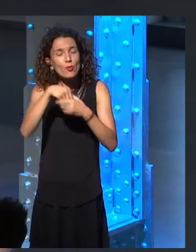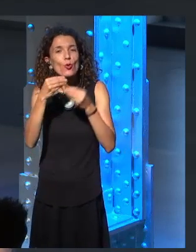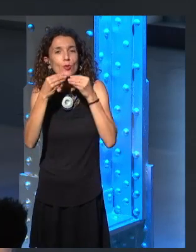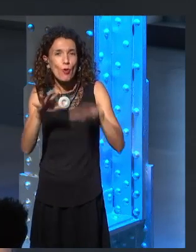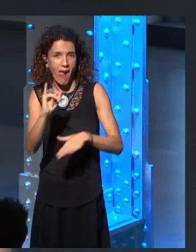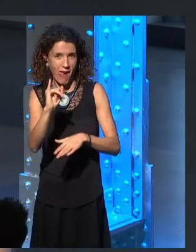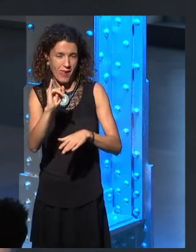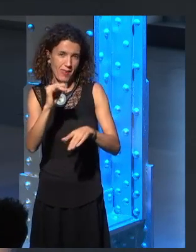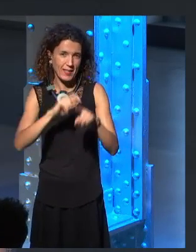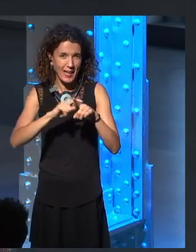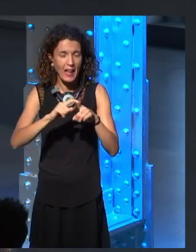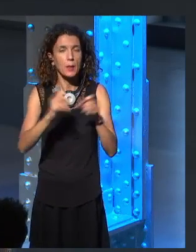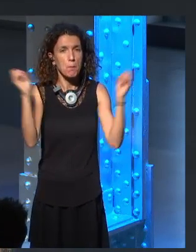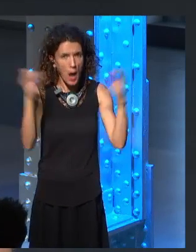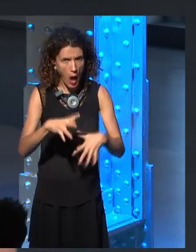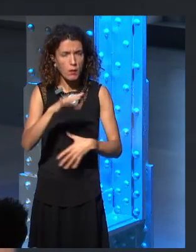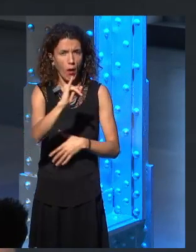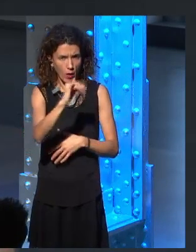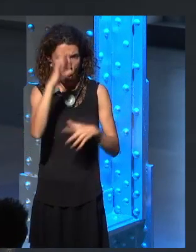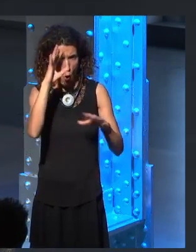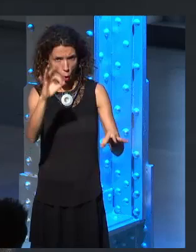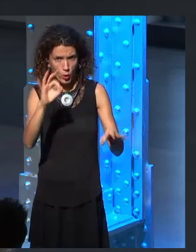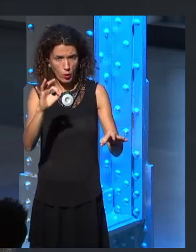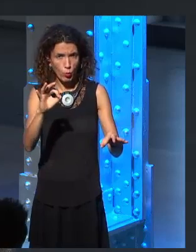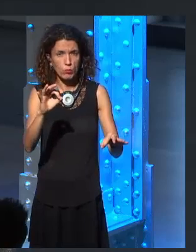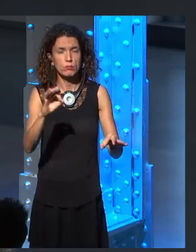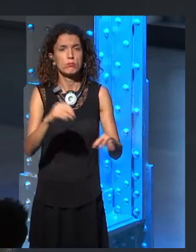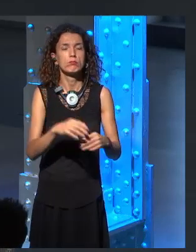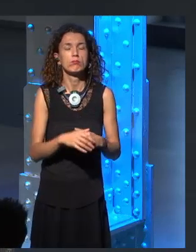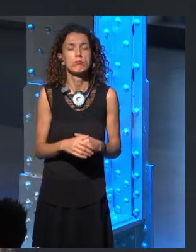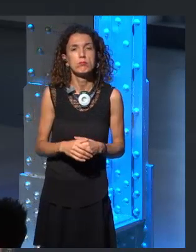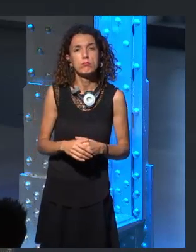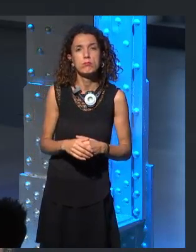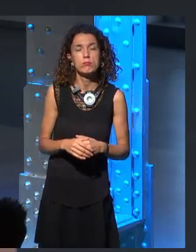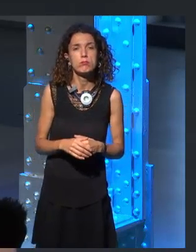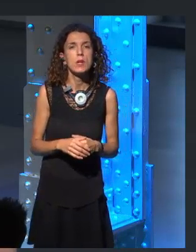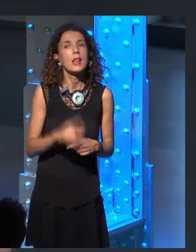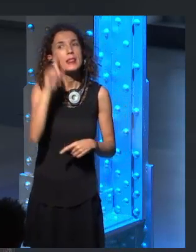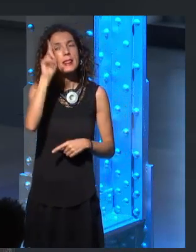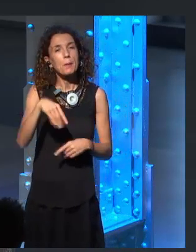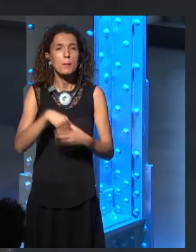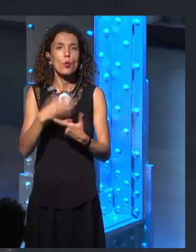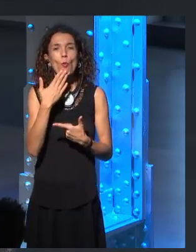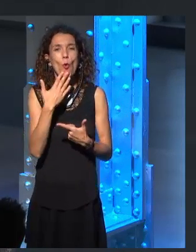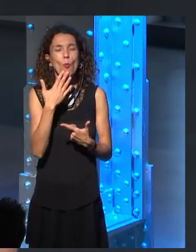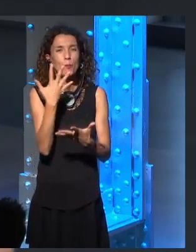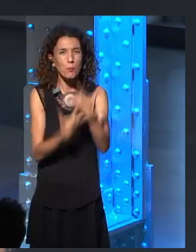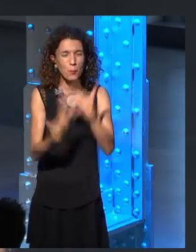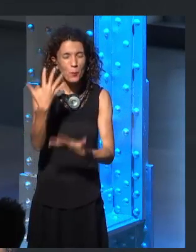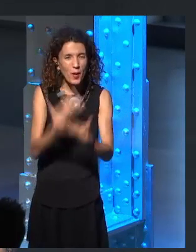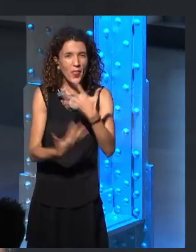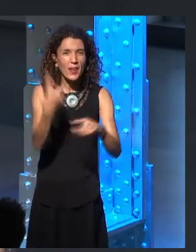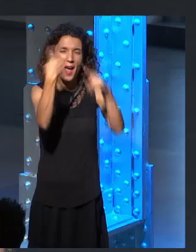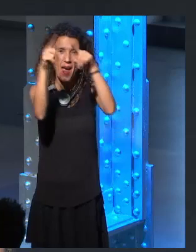there's going to be magic, and there's going to be this, um, sort of, collision of those elements, of the fantastic and the horrific.